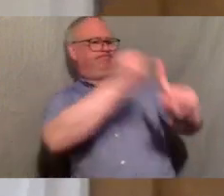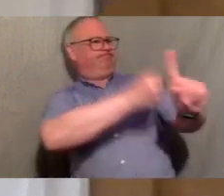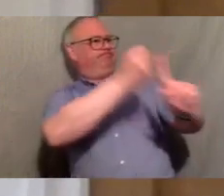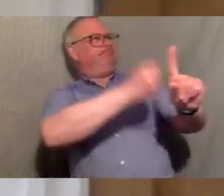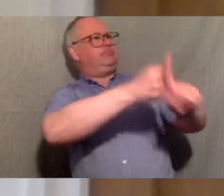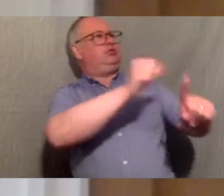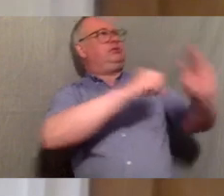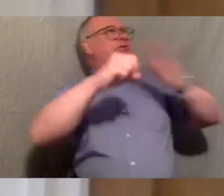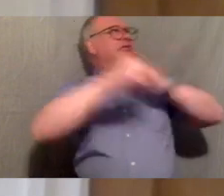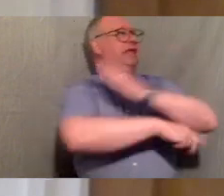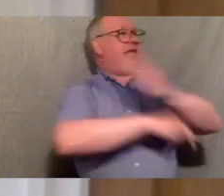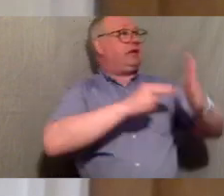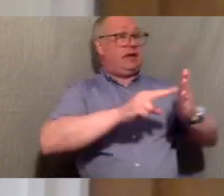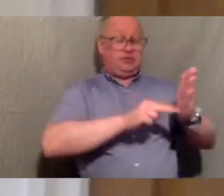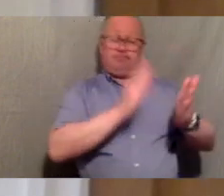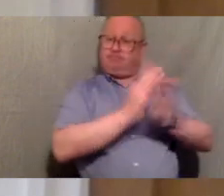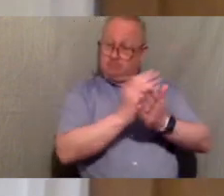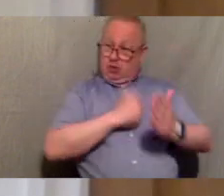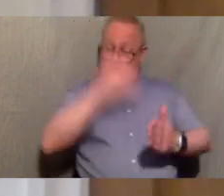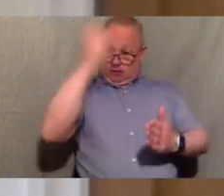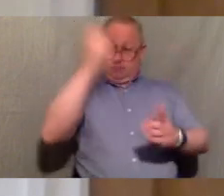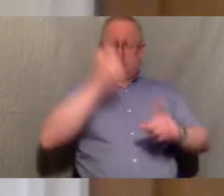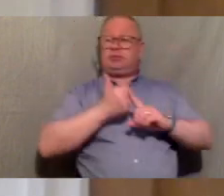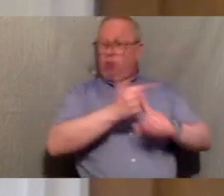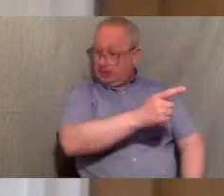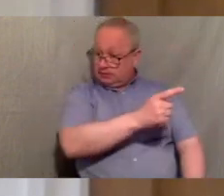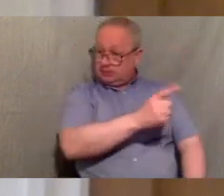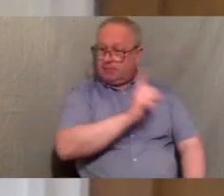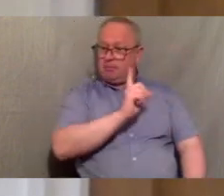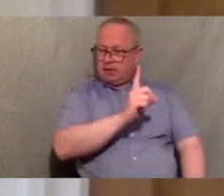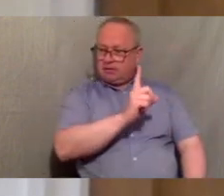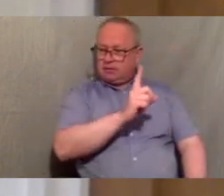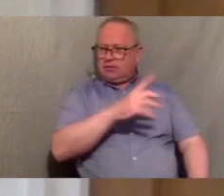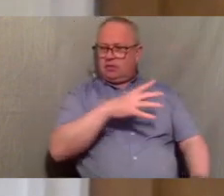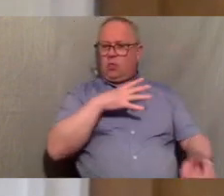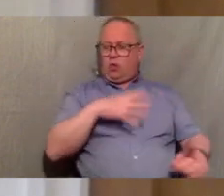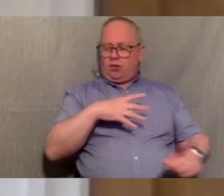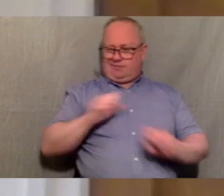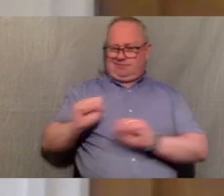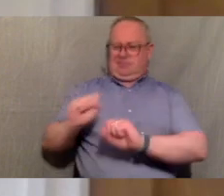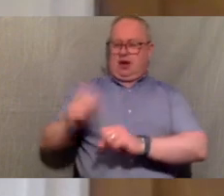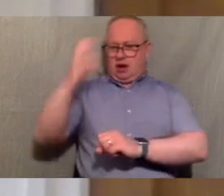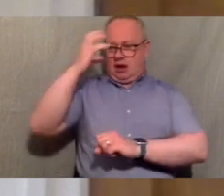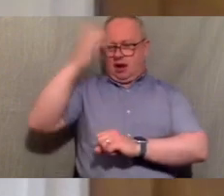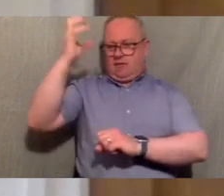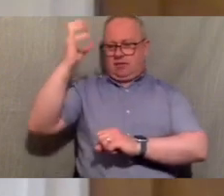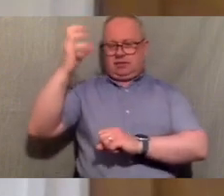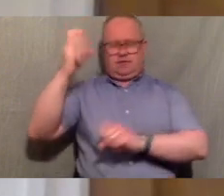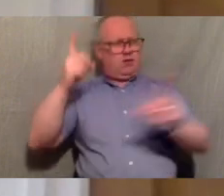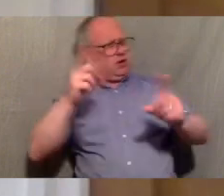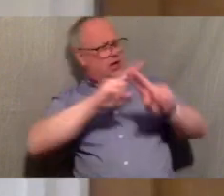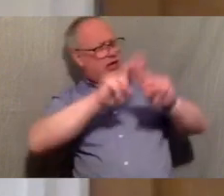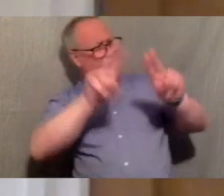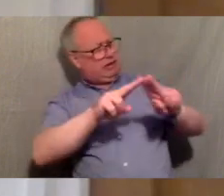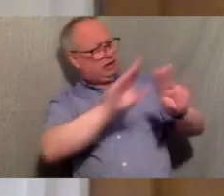shown some support for this idea but we also need to support the call for governments to have the tools to regulate international capital flows and protect